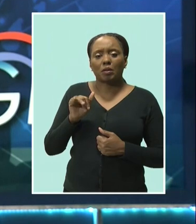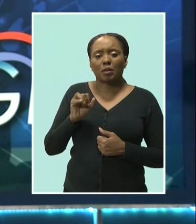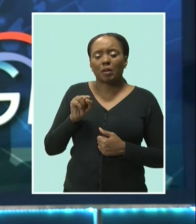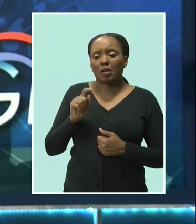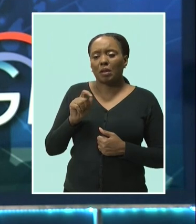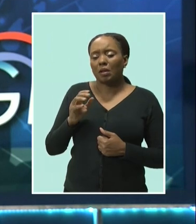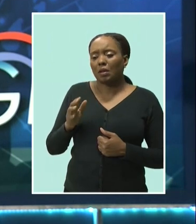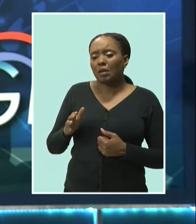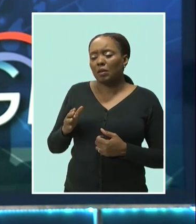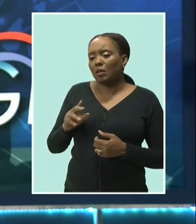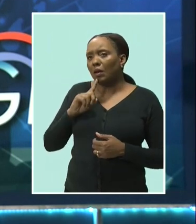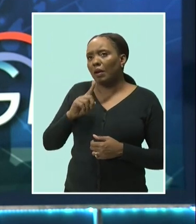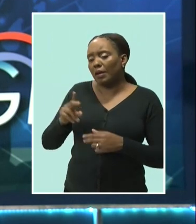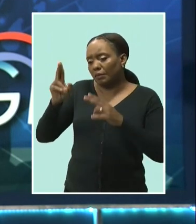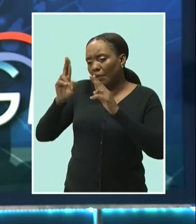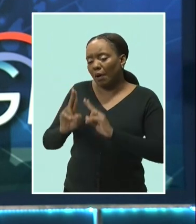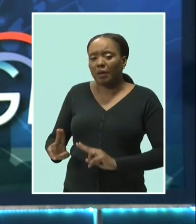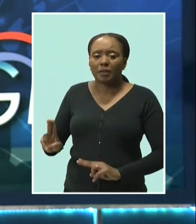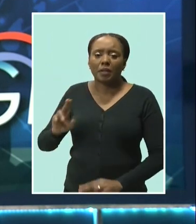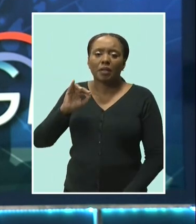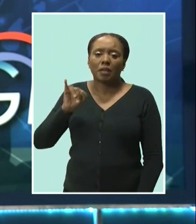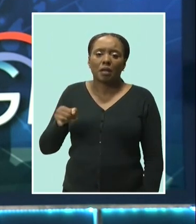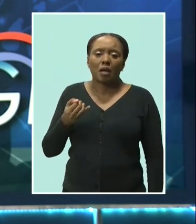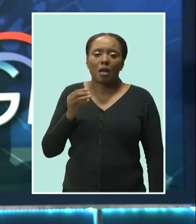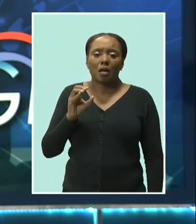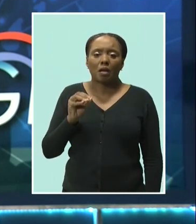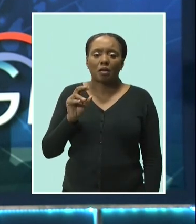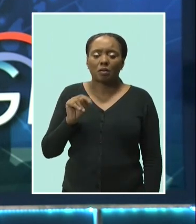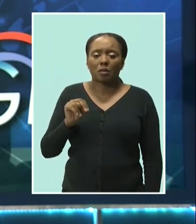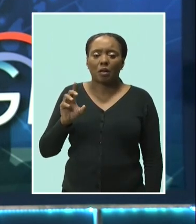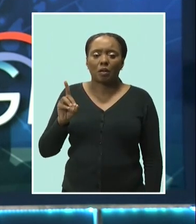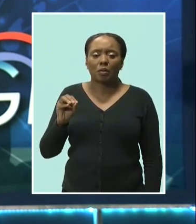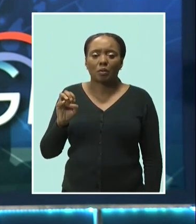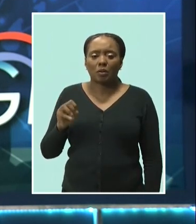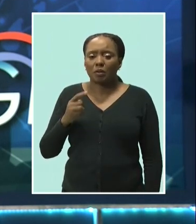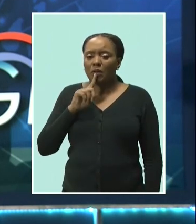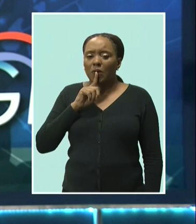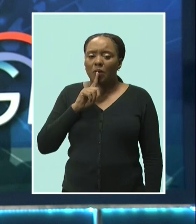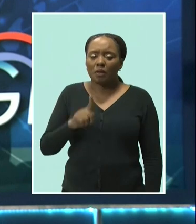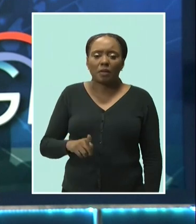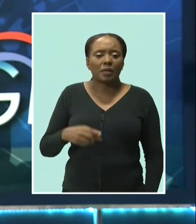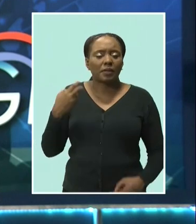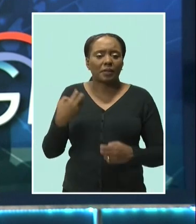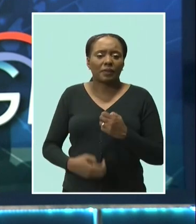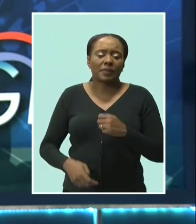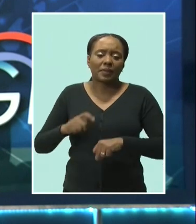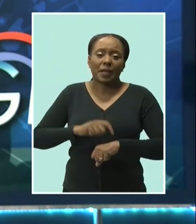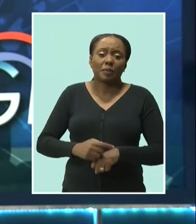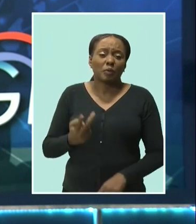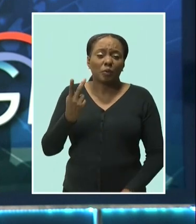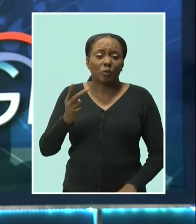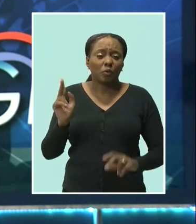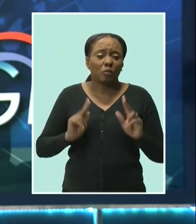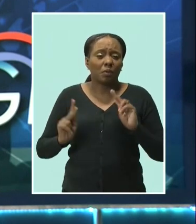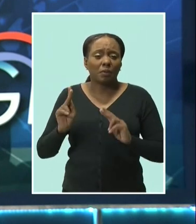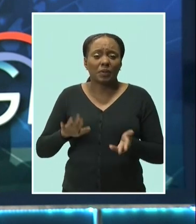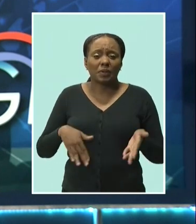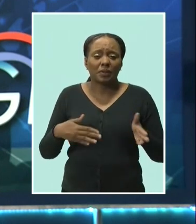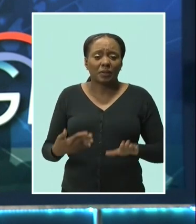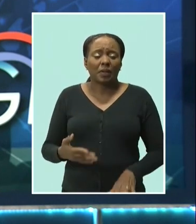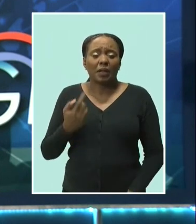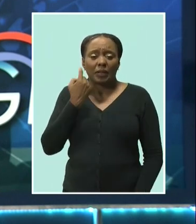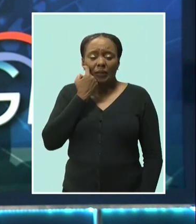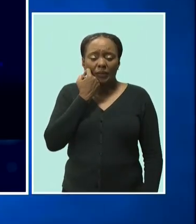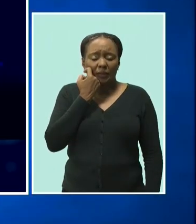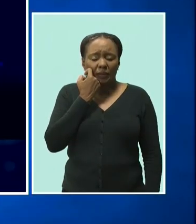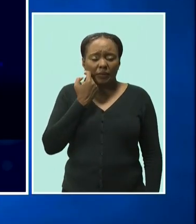Keith Goddard says it has been an especially difficult past few weeks for media workers who've lost colleagues and friends suddenly.